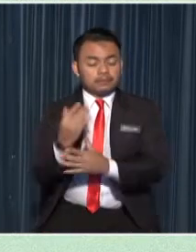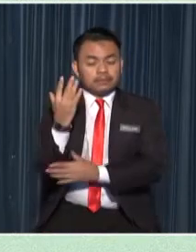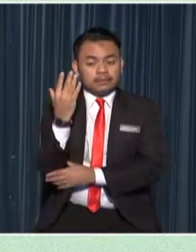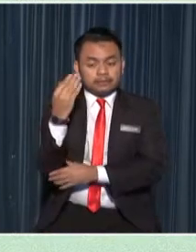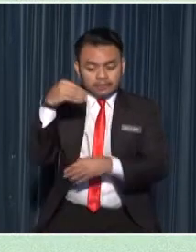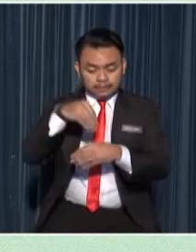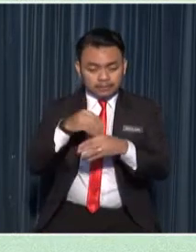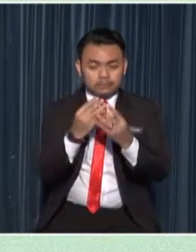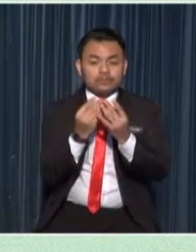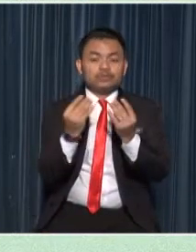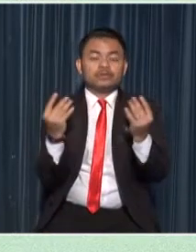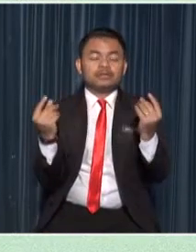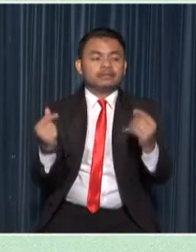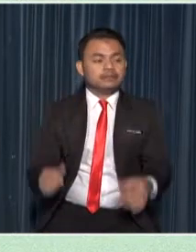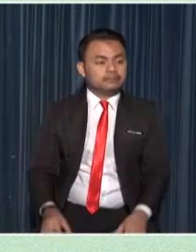in the soil